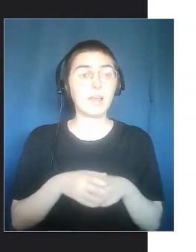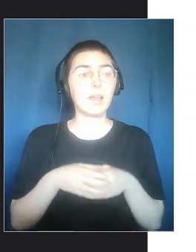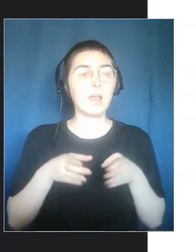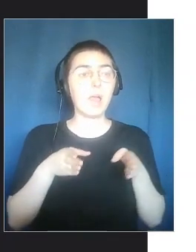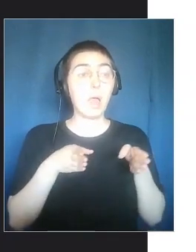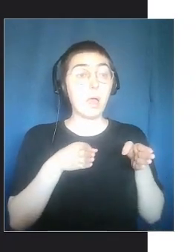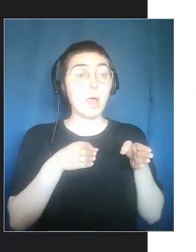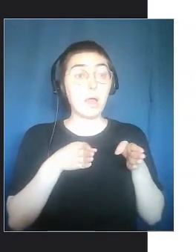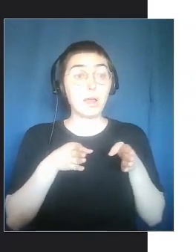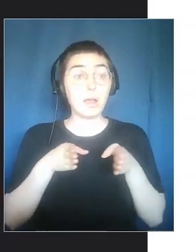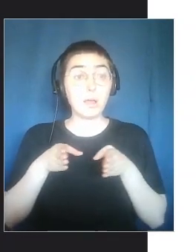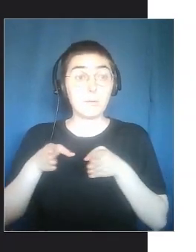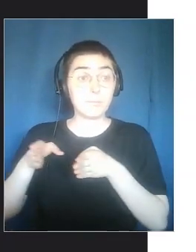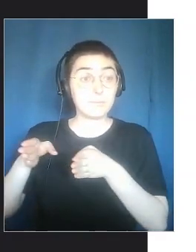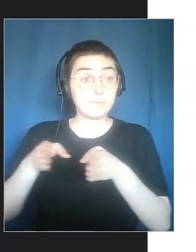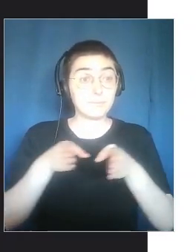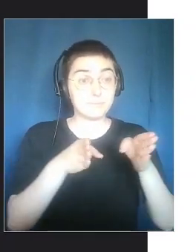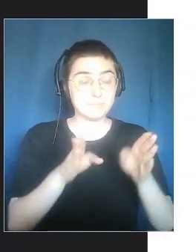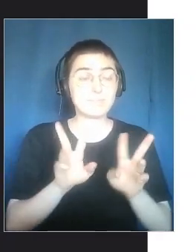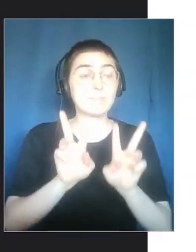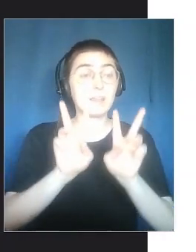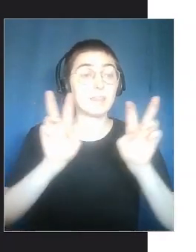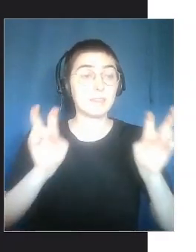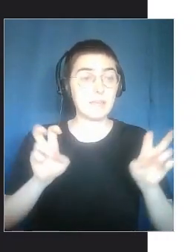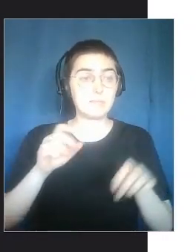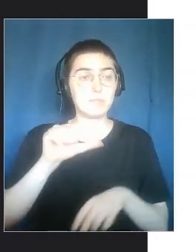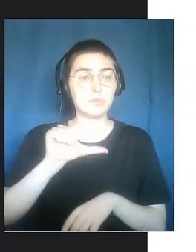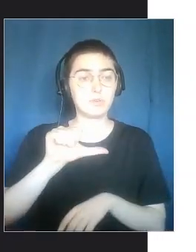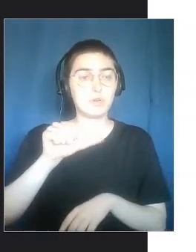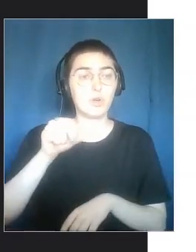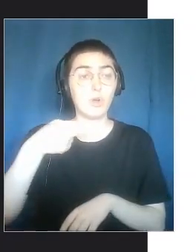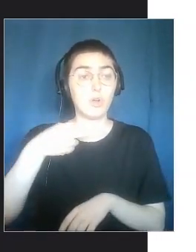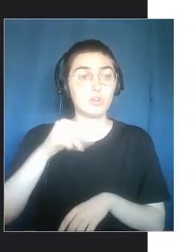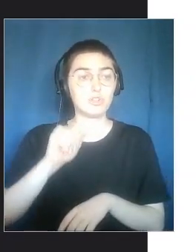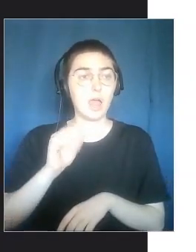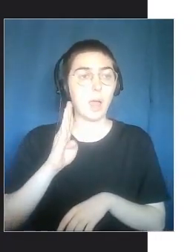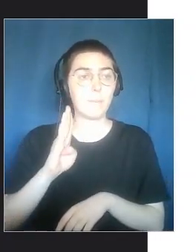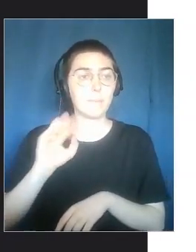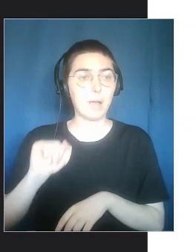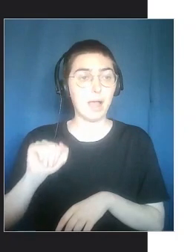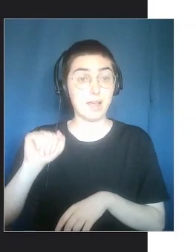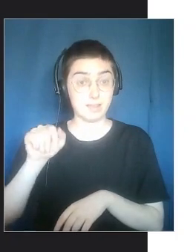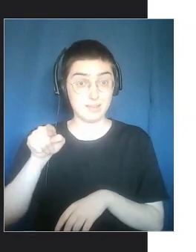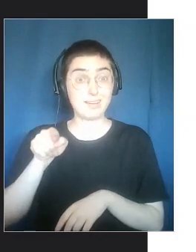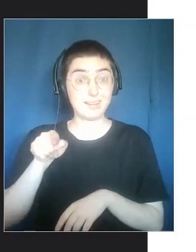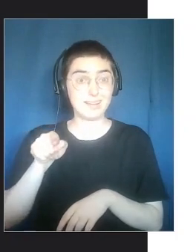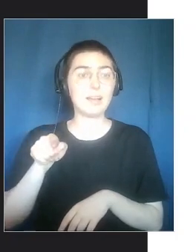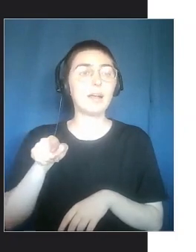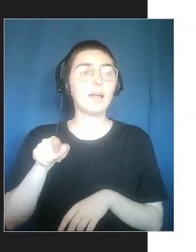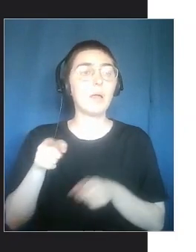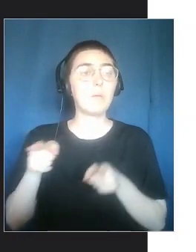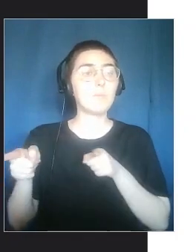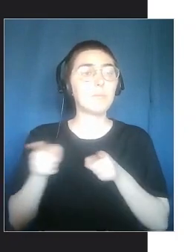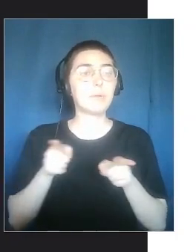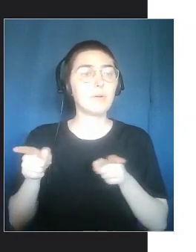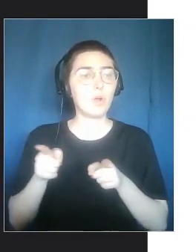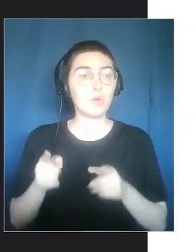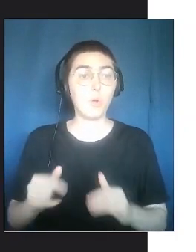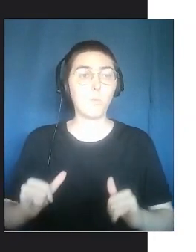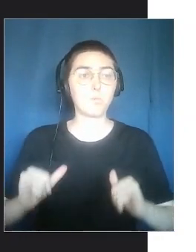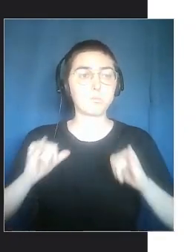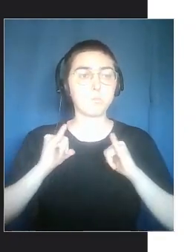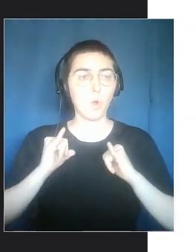In this case, it was the path on the Shabbat, on the Jewish Saturday. A moment of stop, a moment of